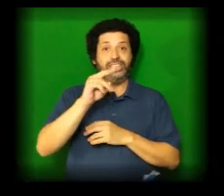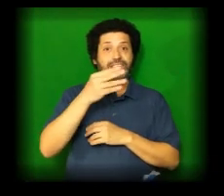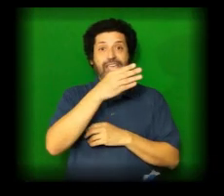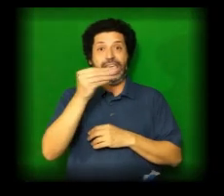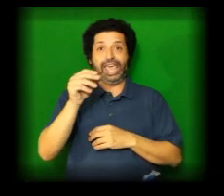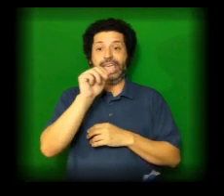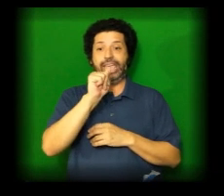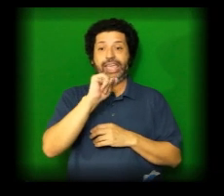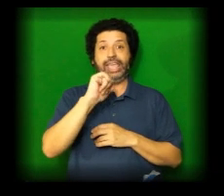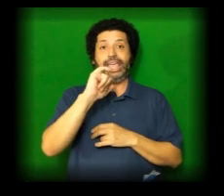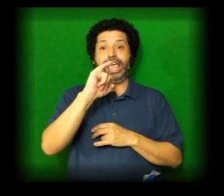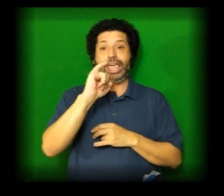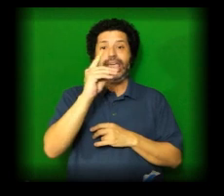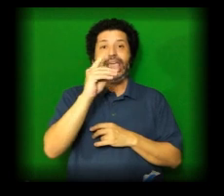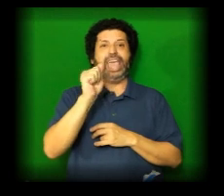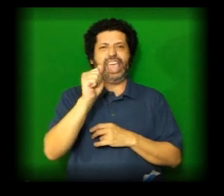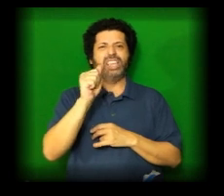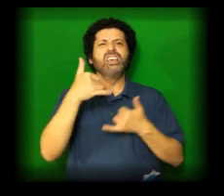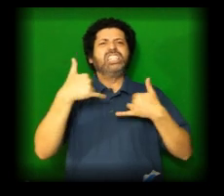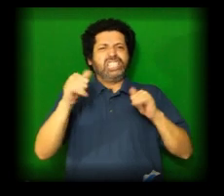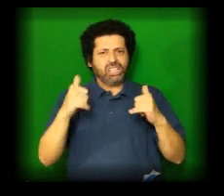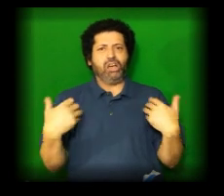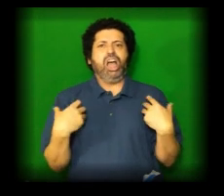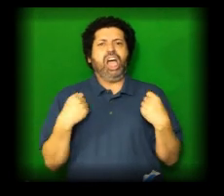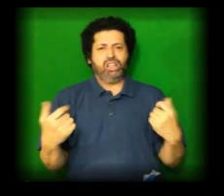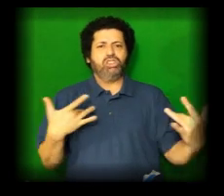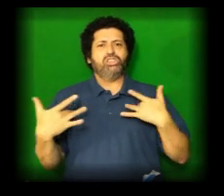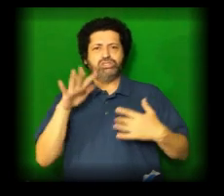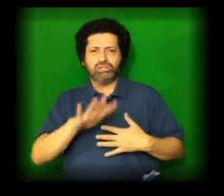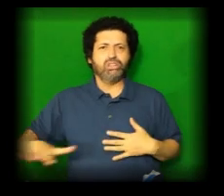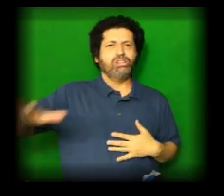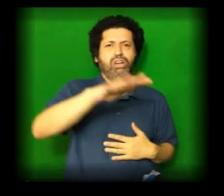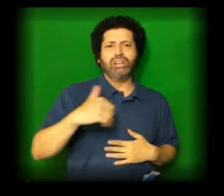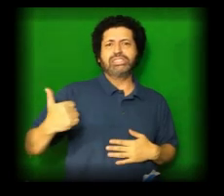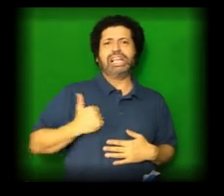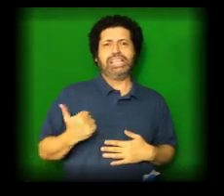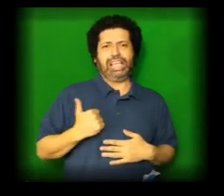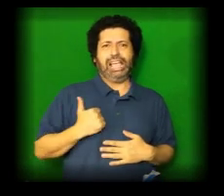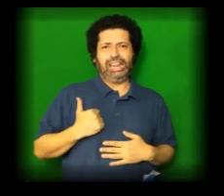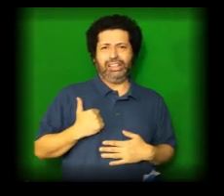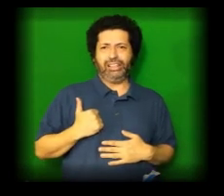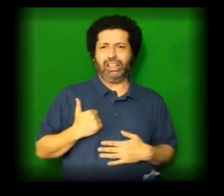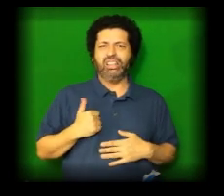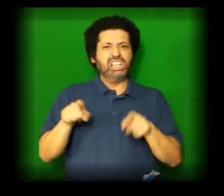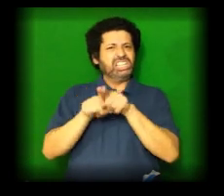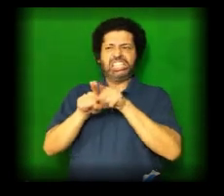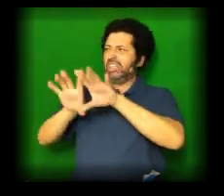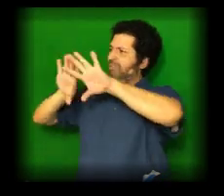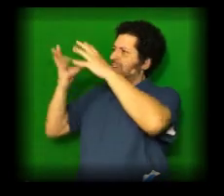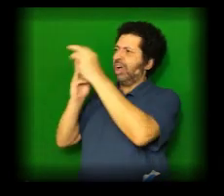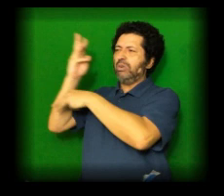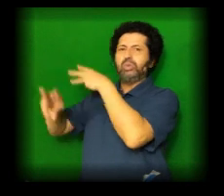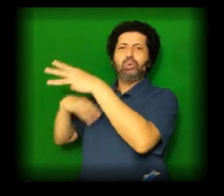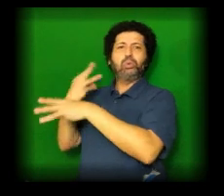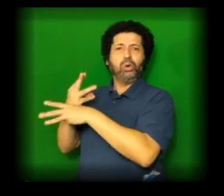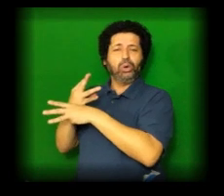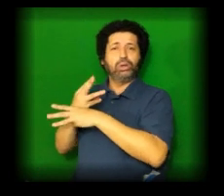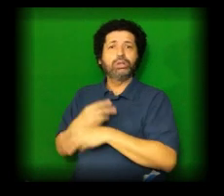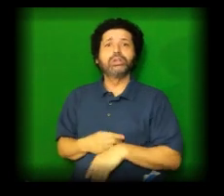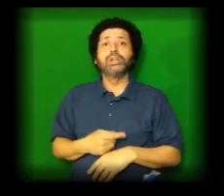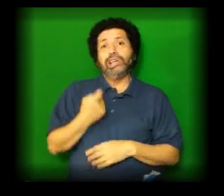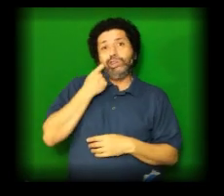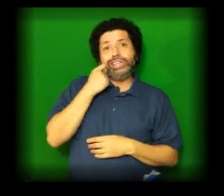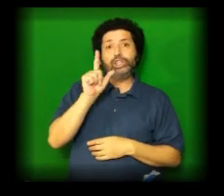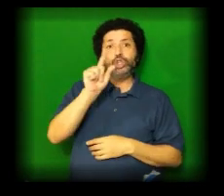HIV and AIDS remain a public health concern in Canada, as it does around the world. As of 2016,